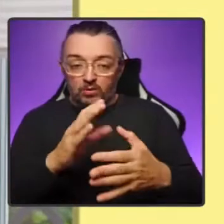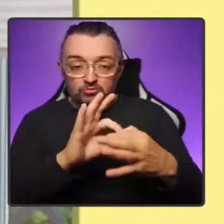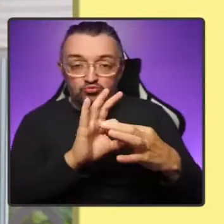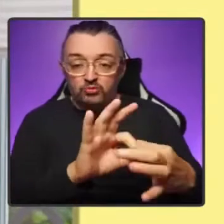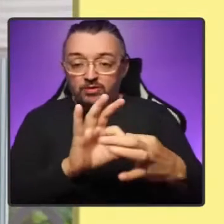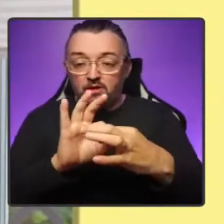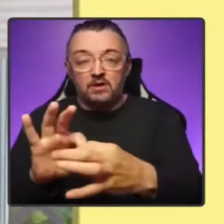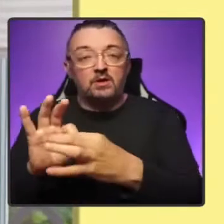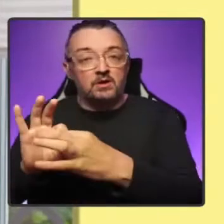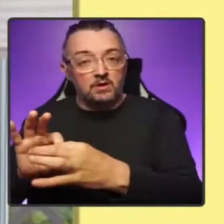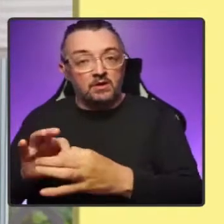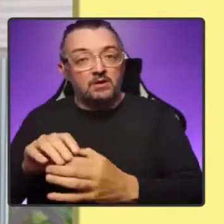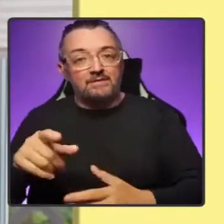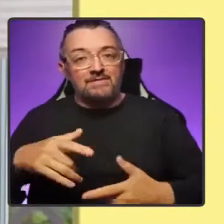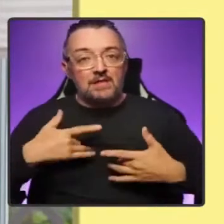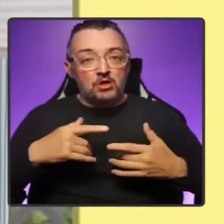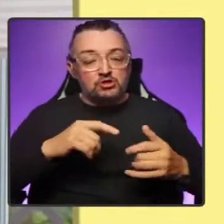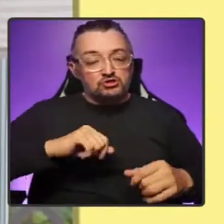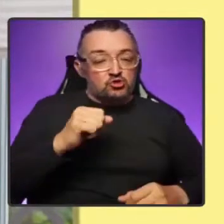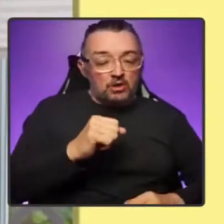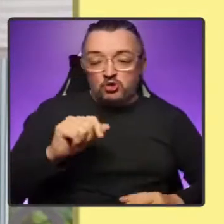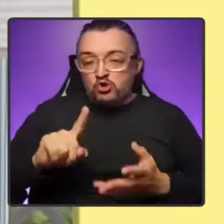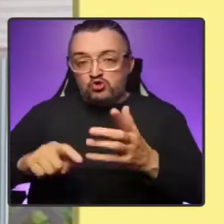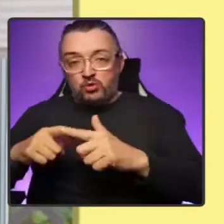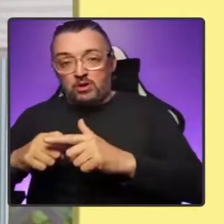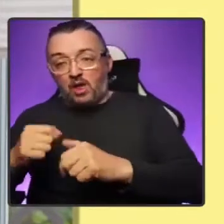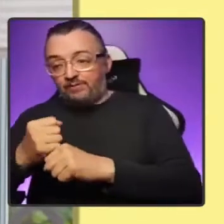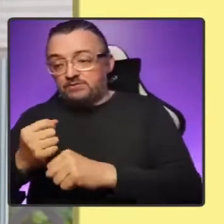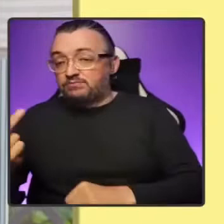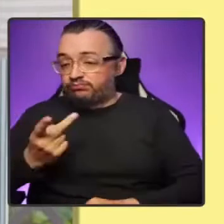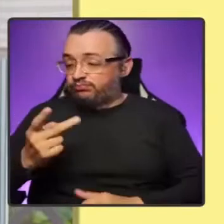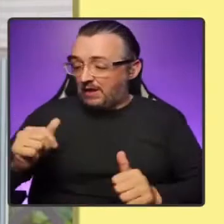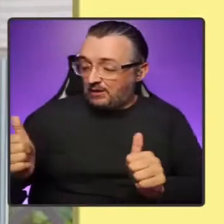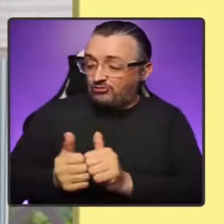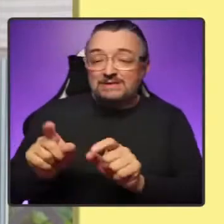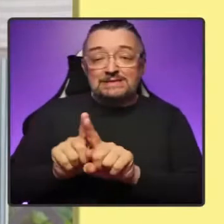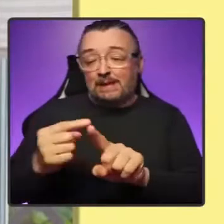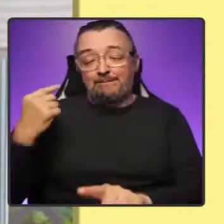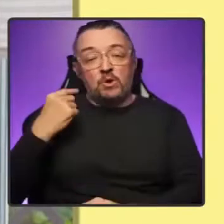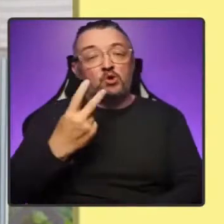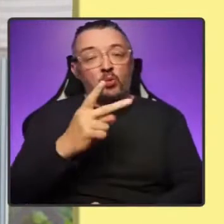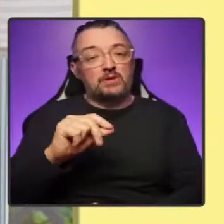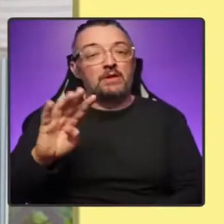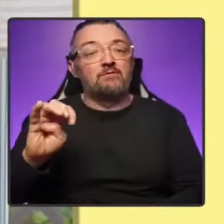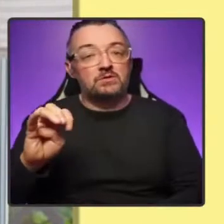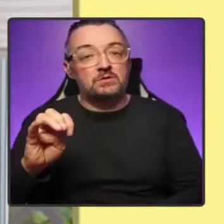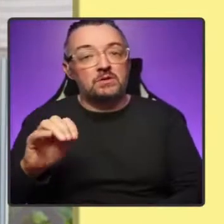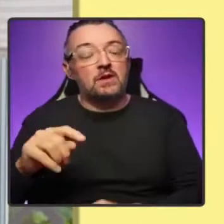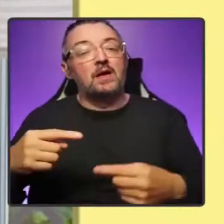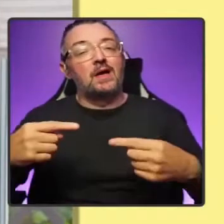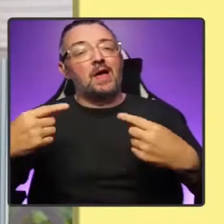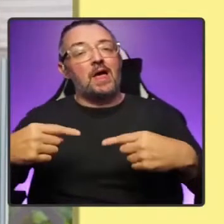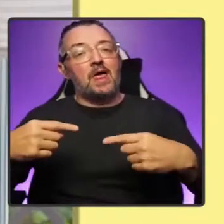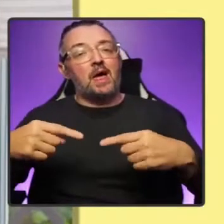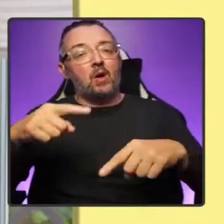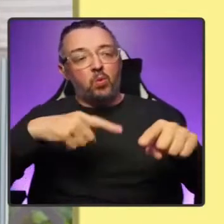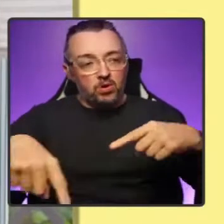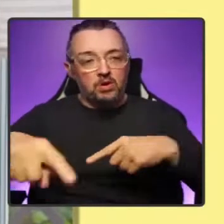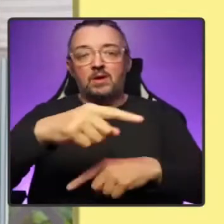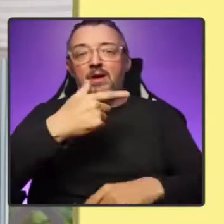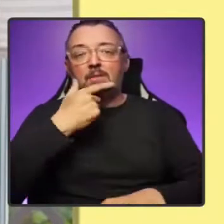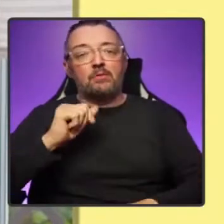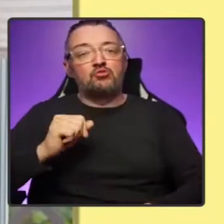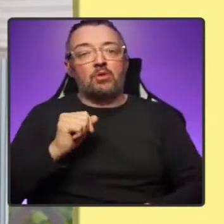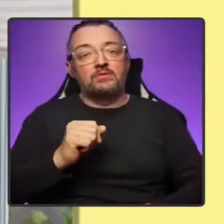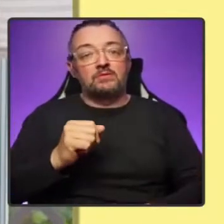and UK governments can reach agreement, as we did in 2014, to allow the democratic wishes of the people of Scotland to be heard